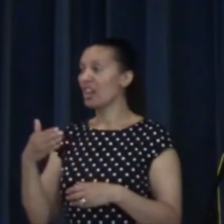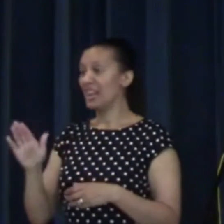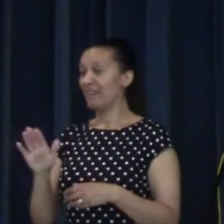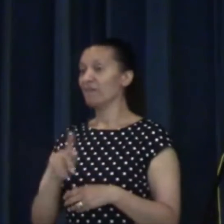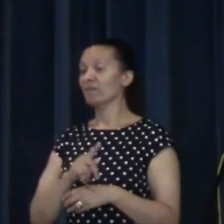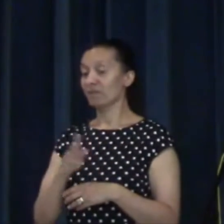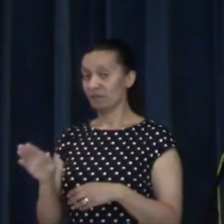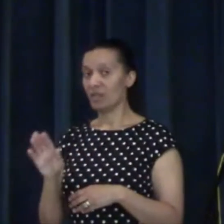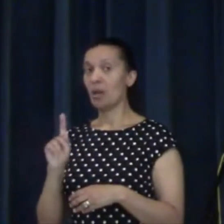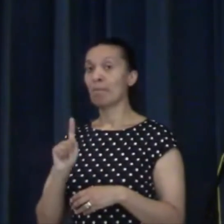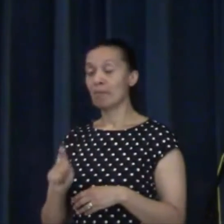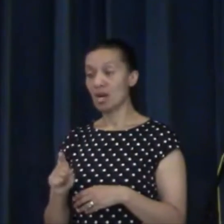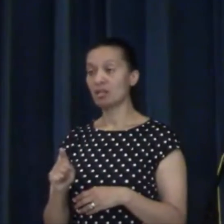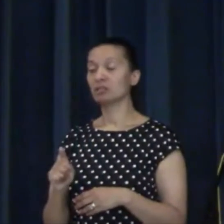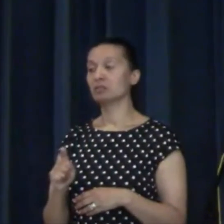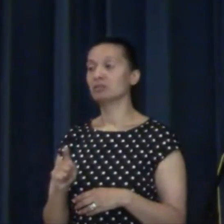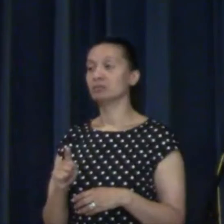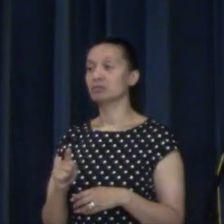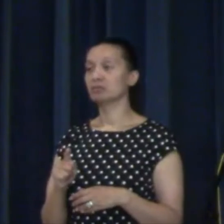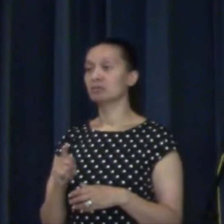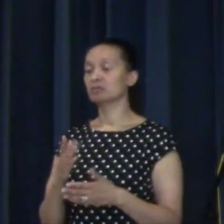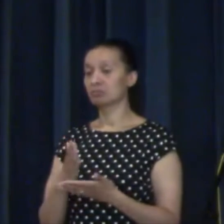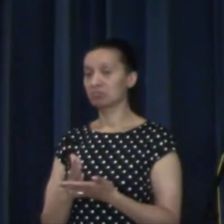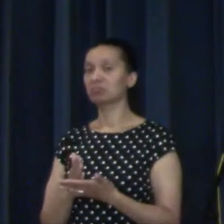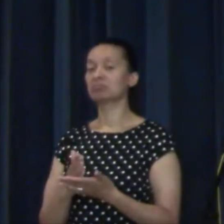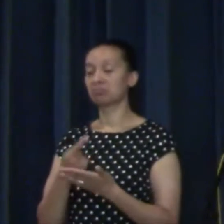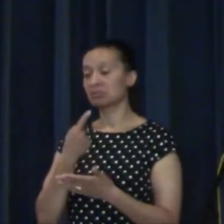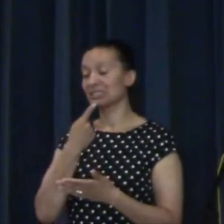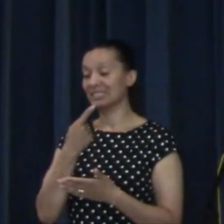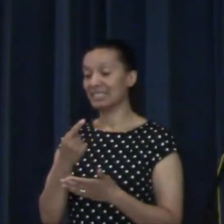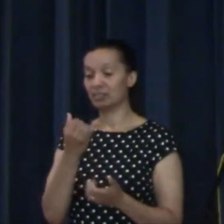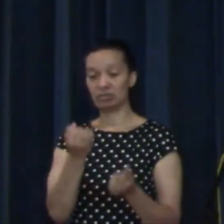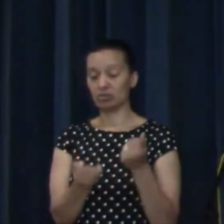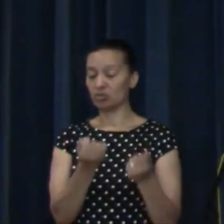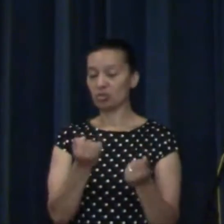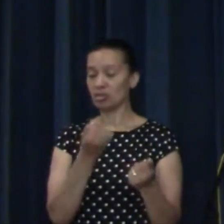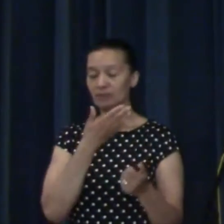That may get home with somebody. If it's not, we'll just let it go.